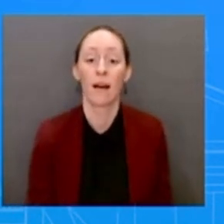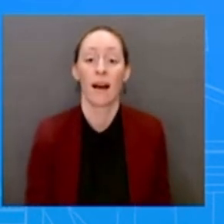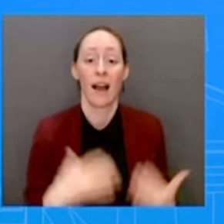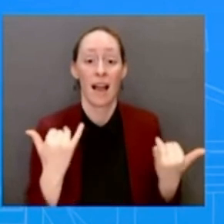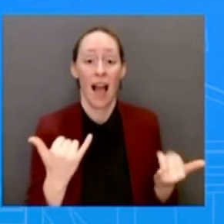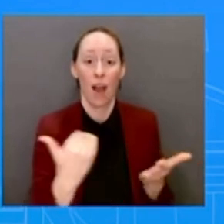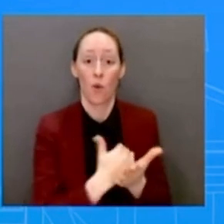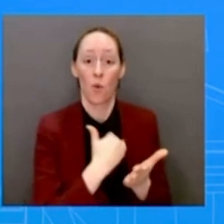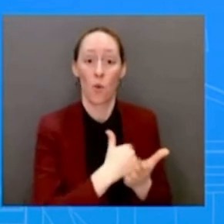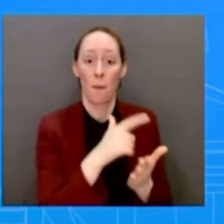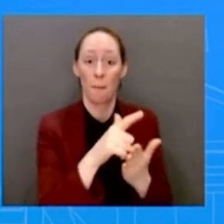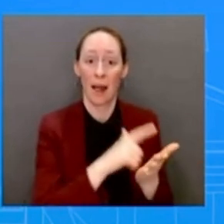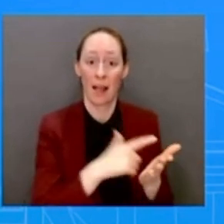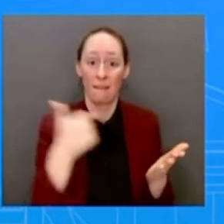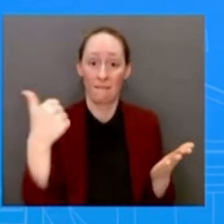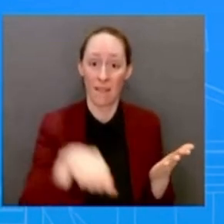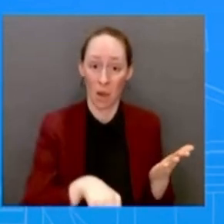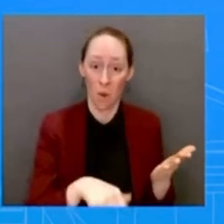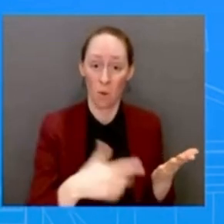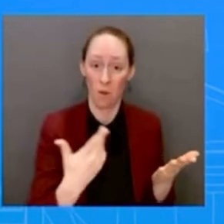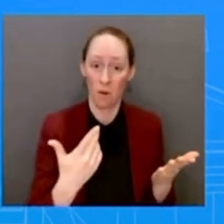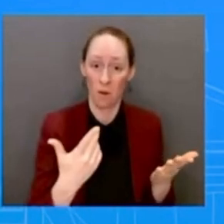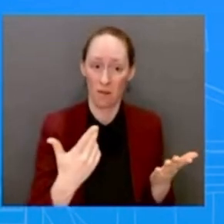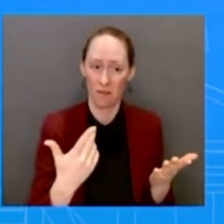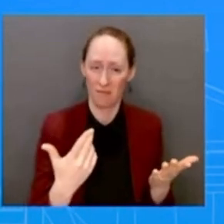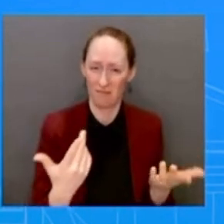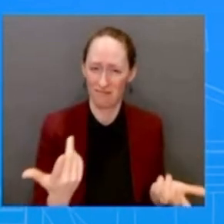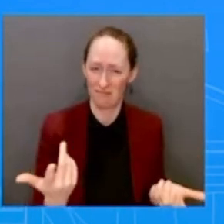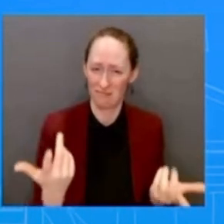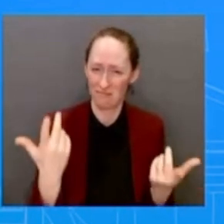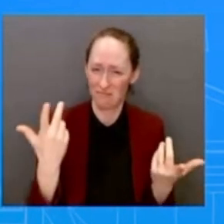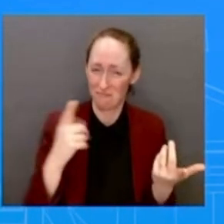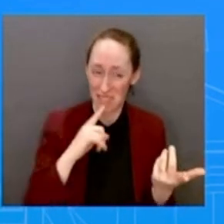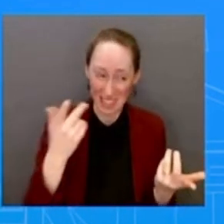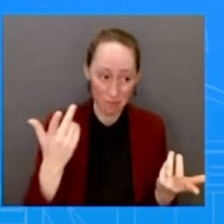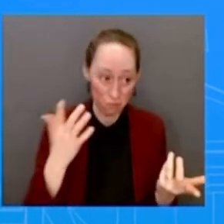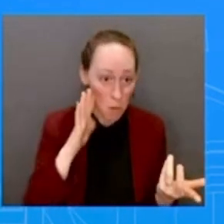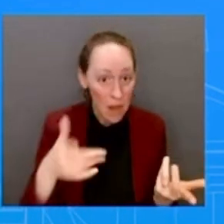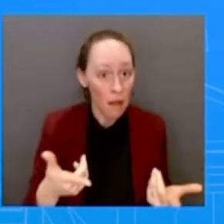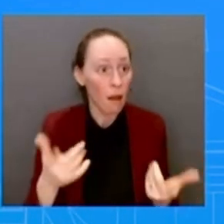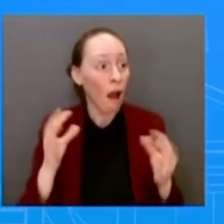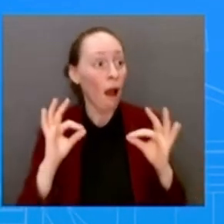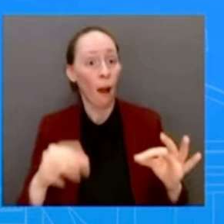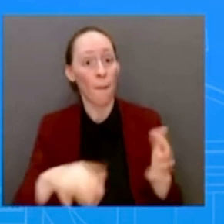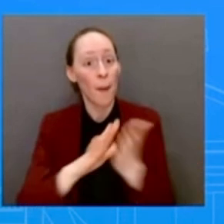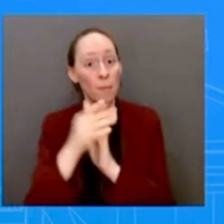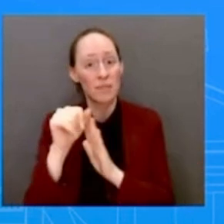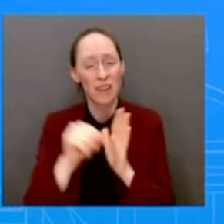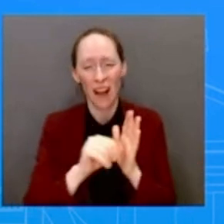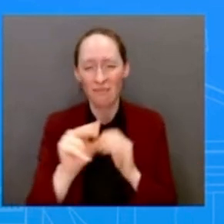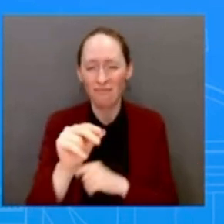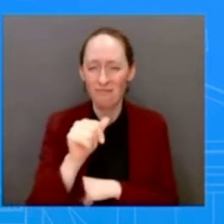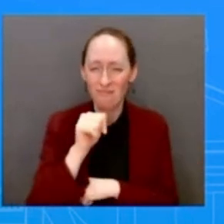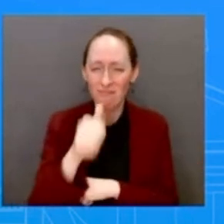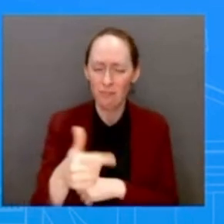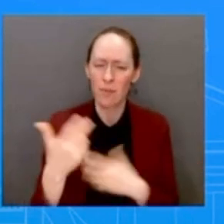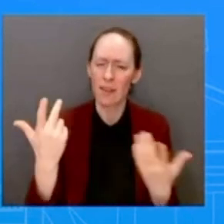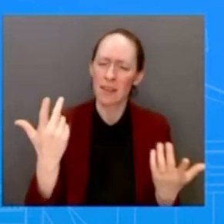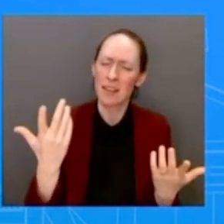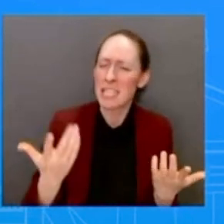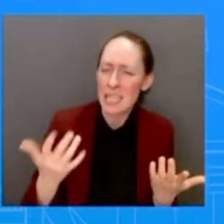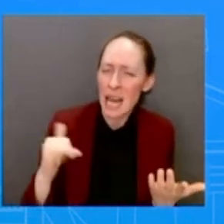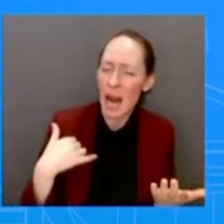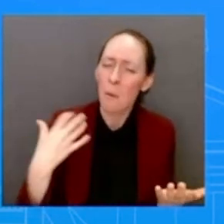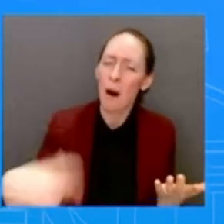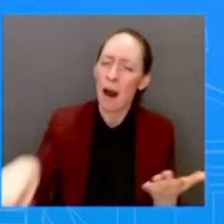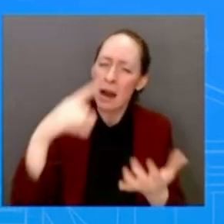really been very clear about when it comes to D.C. and their statehood. And so, I'll leave it there. But as it relates to the House, as